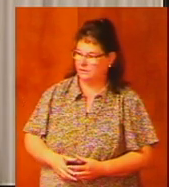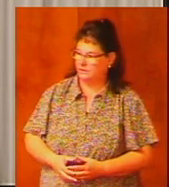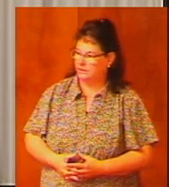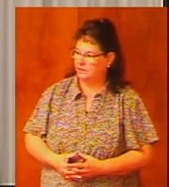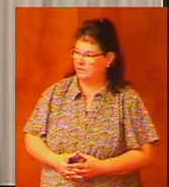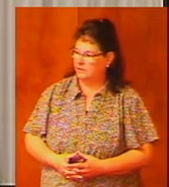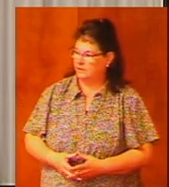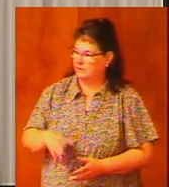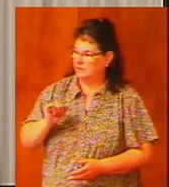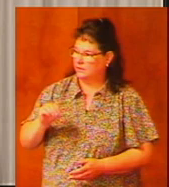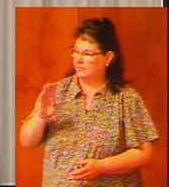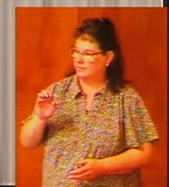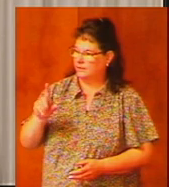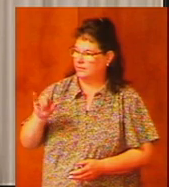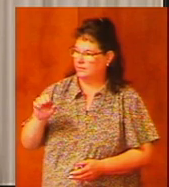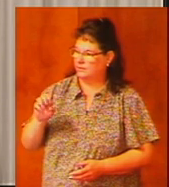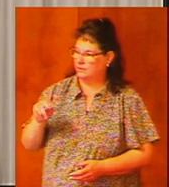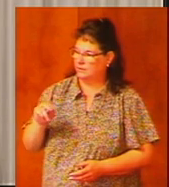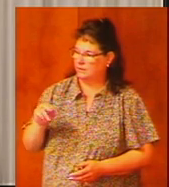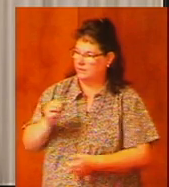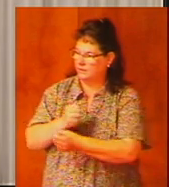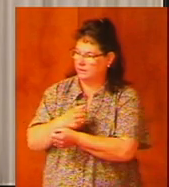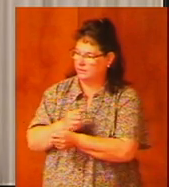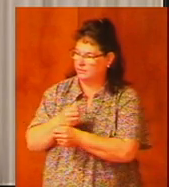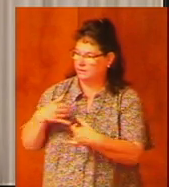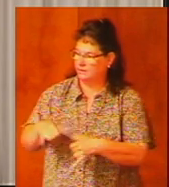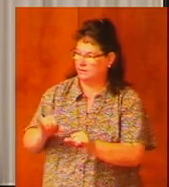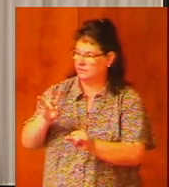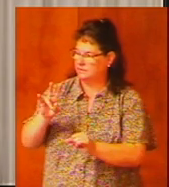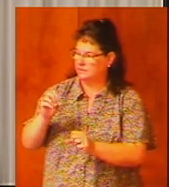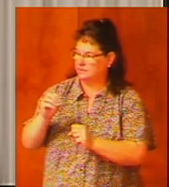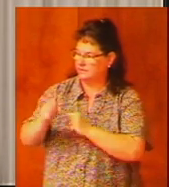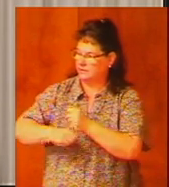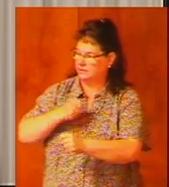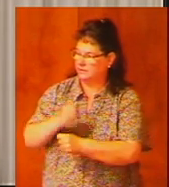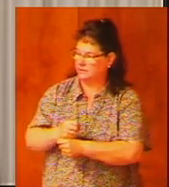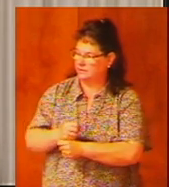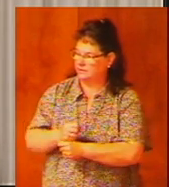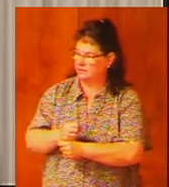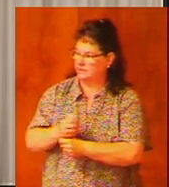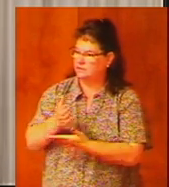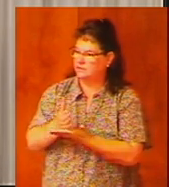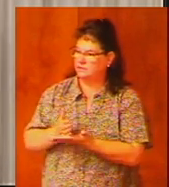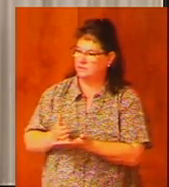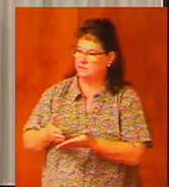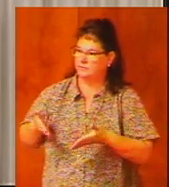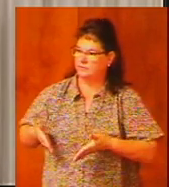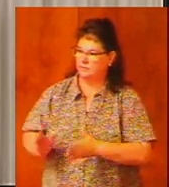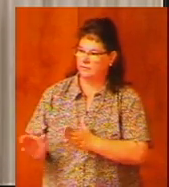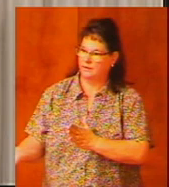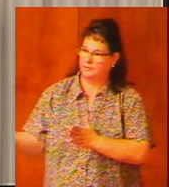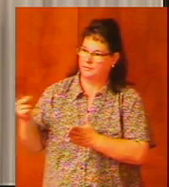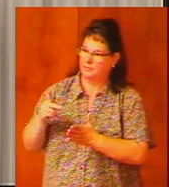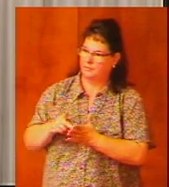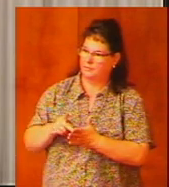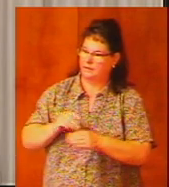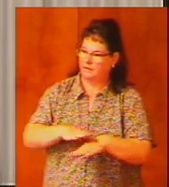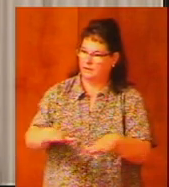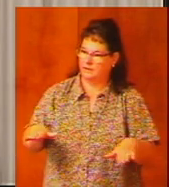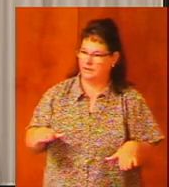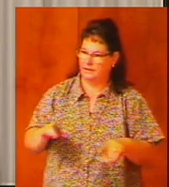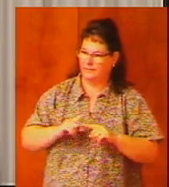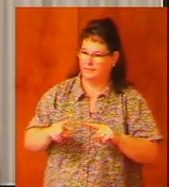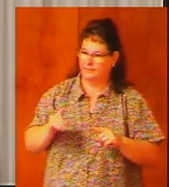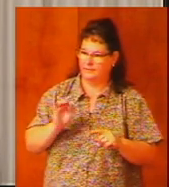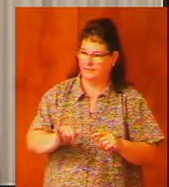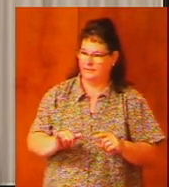That Babylonian captivity lasted for 70 years and then a remnant was allowed to come back to the land, but even